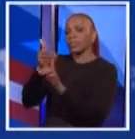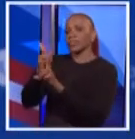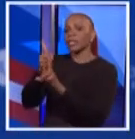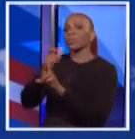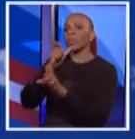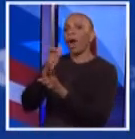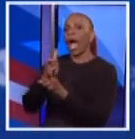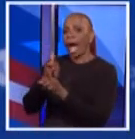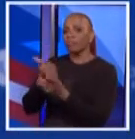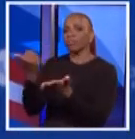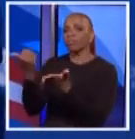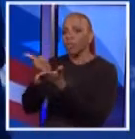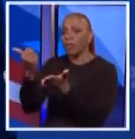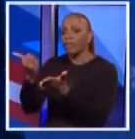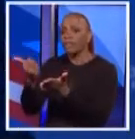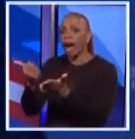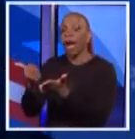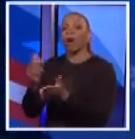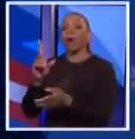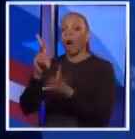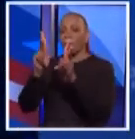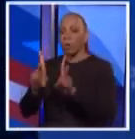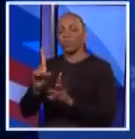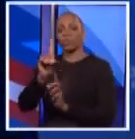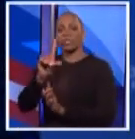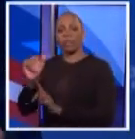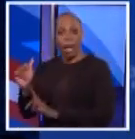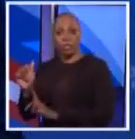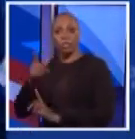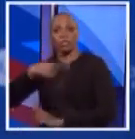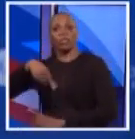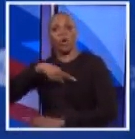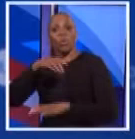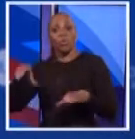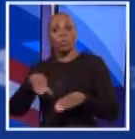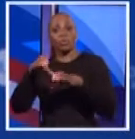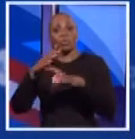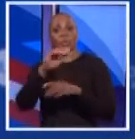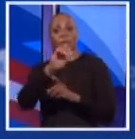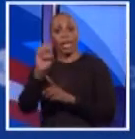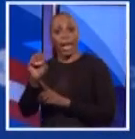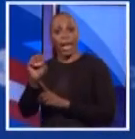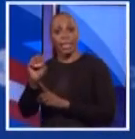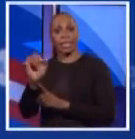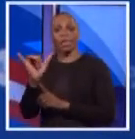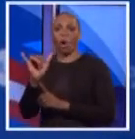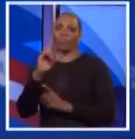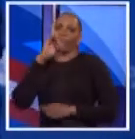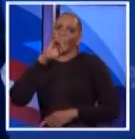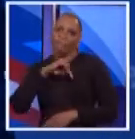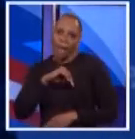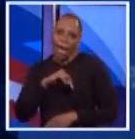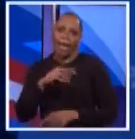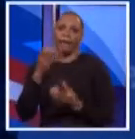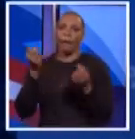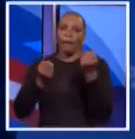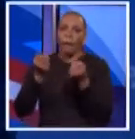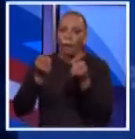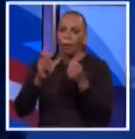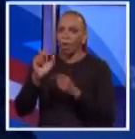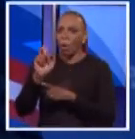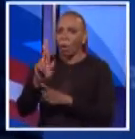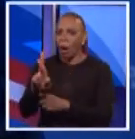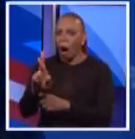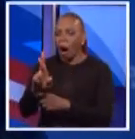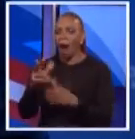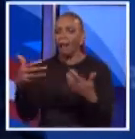disabled and may not be. There are kickbacks. We made legions of cases like that. In another context, fake auto accidents, people pretending to be sick when